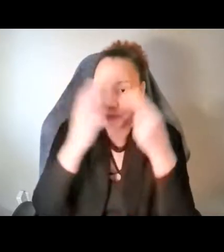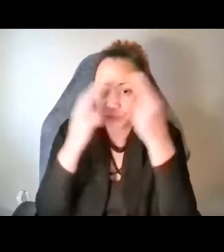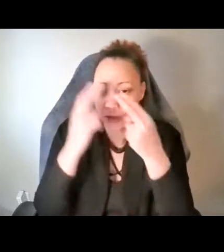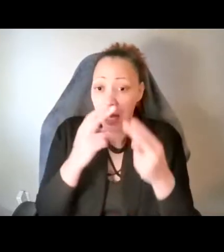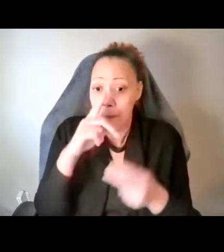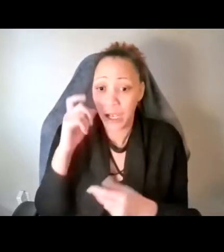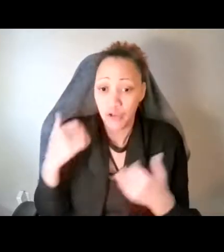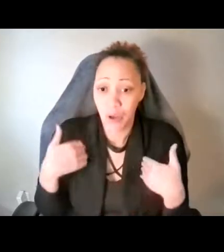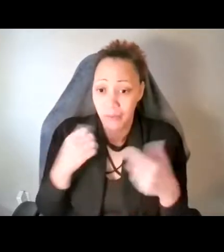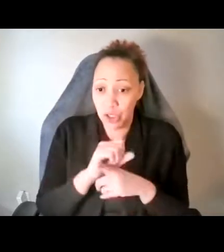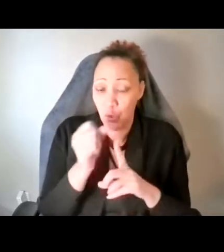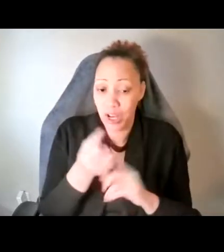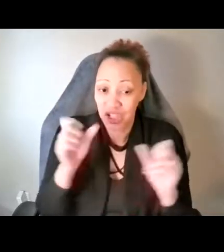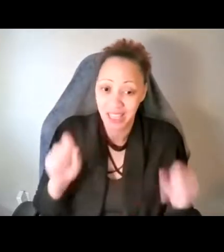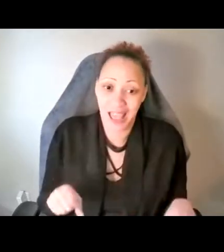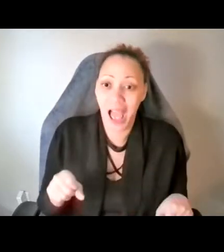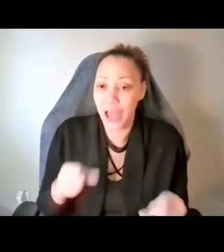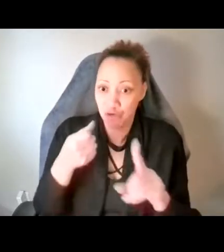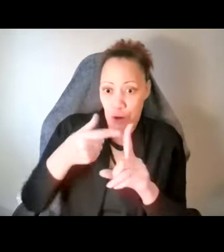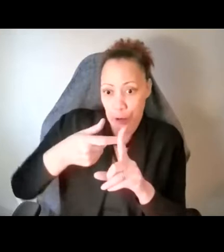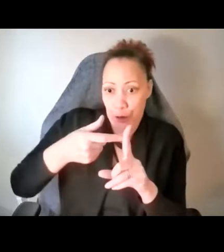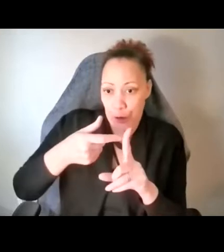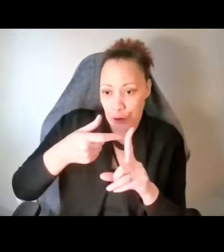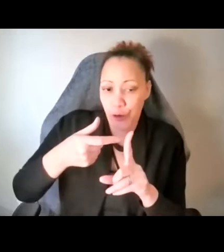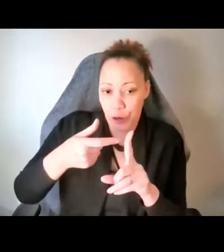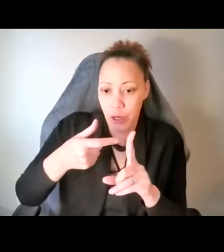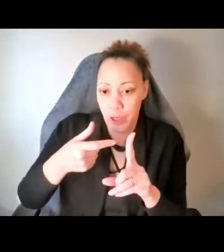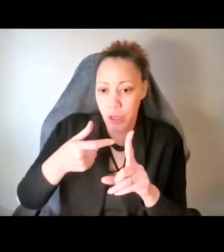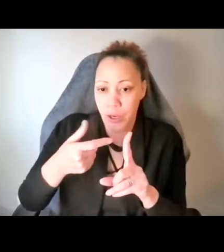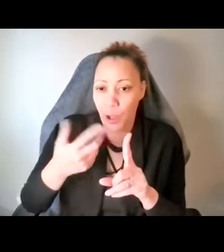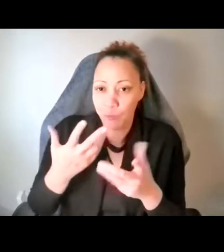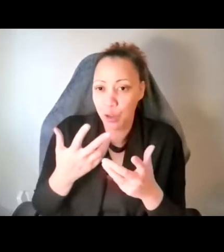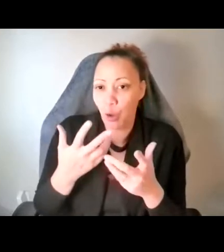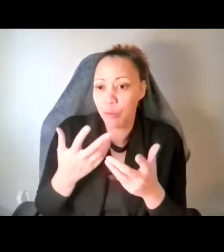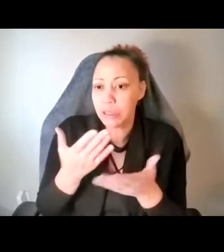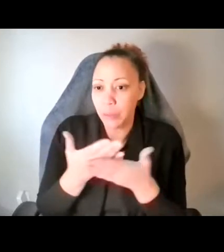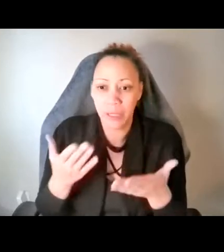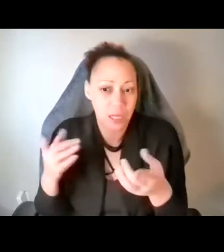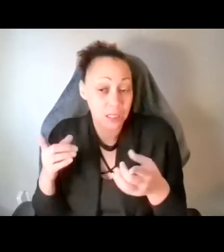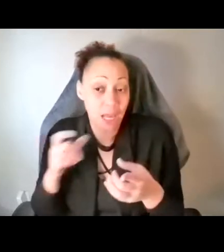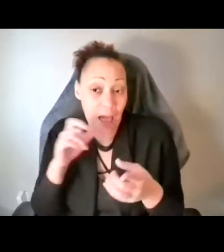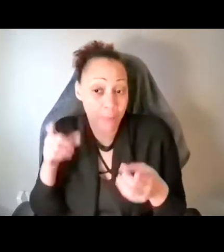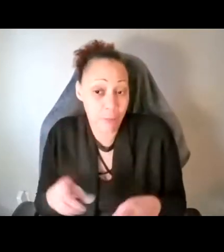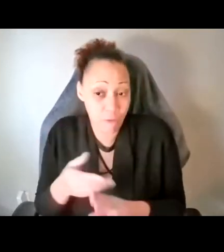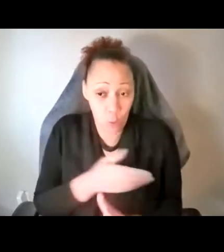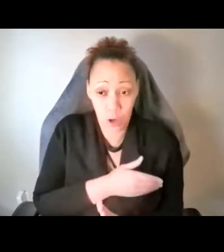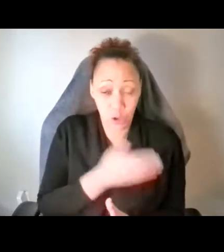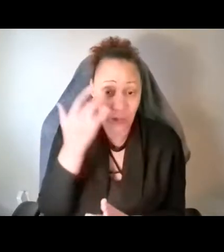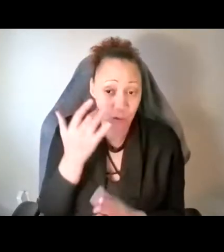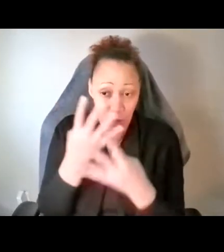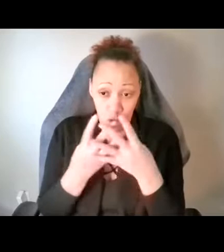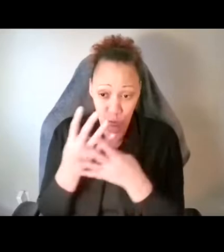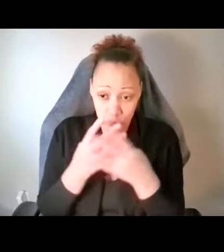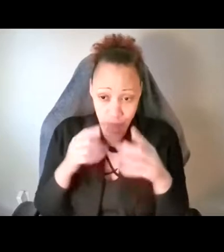can trigger, um, some kind of predisposition that may have not been there before. And so this is why in the screening processes